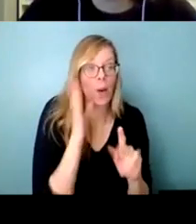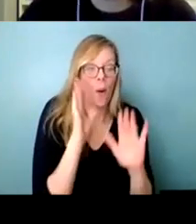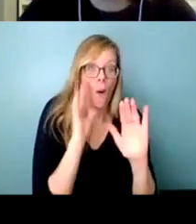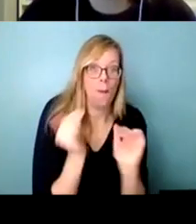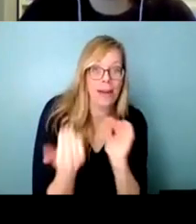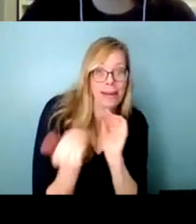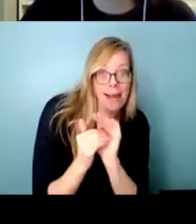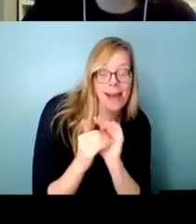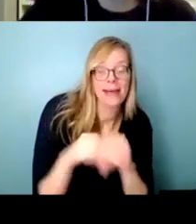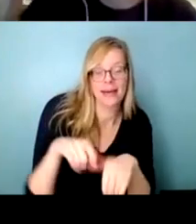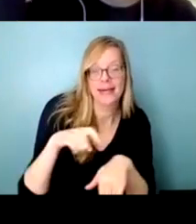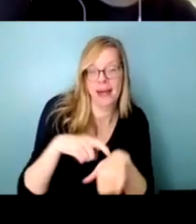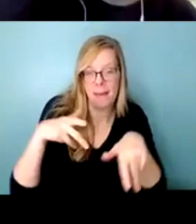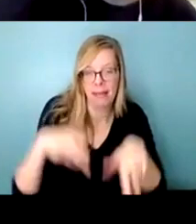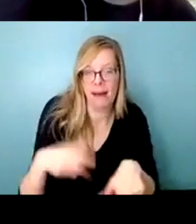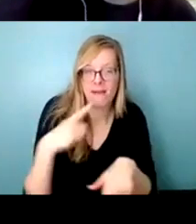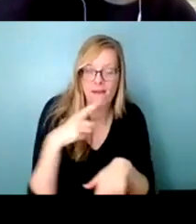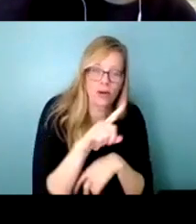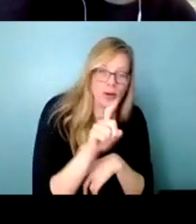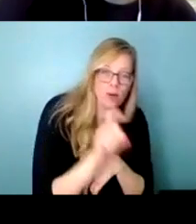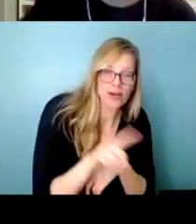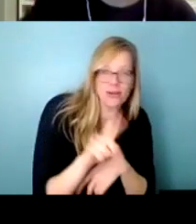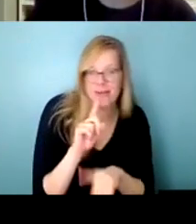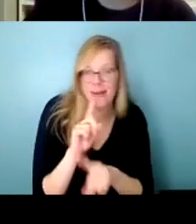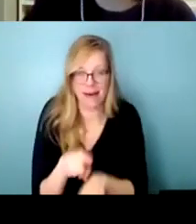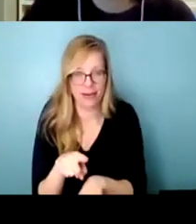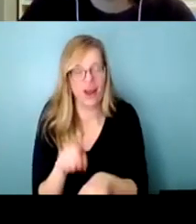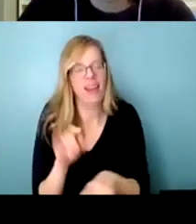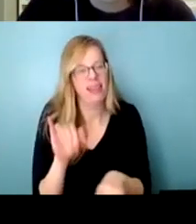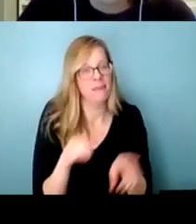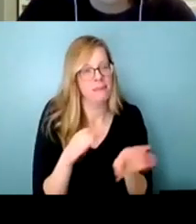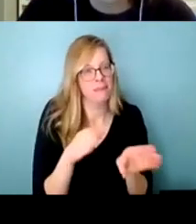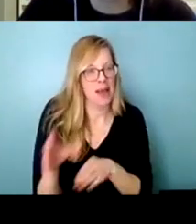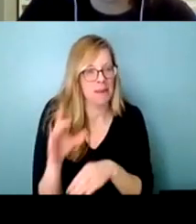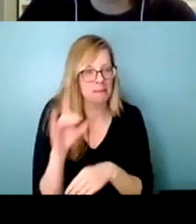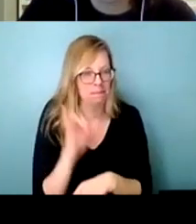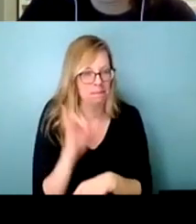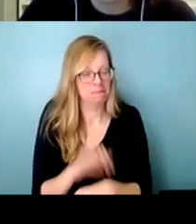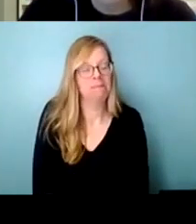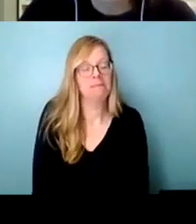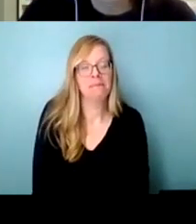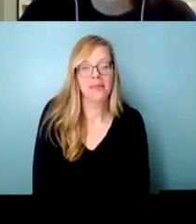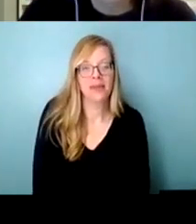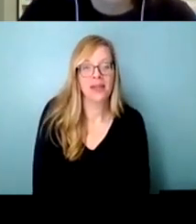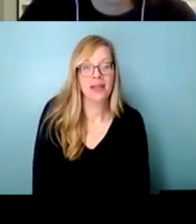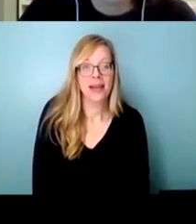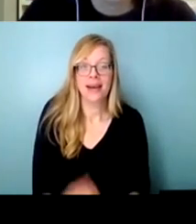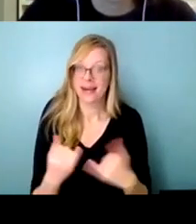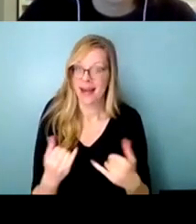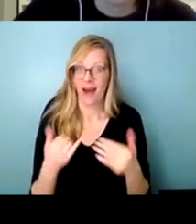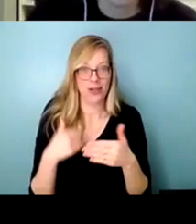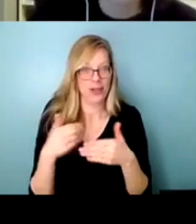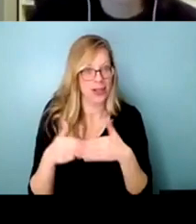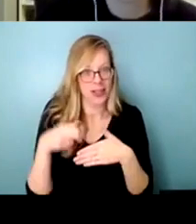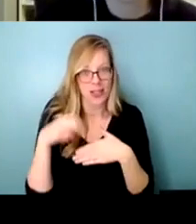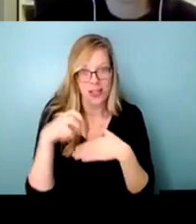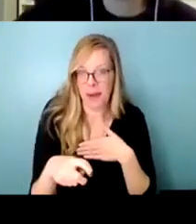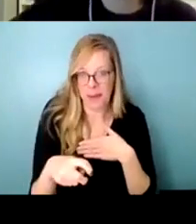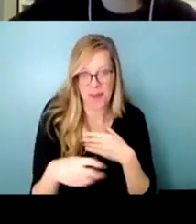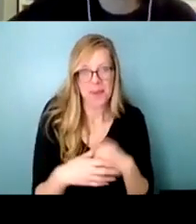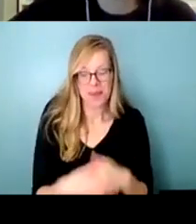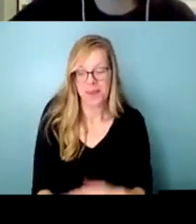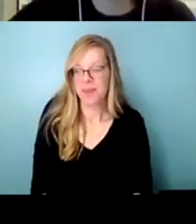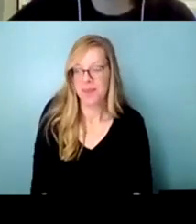have a little bit of time for q a at the end so that's the plan um so i'm going to dive right into it uh